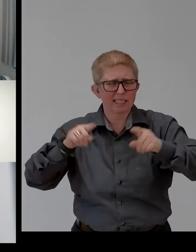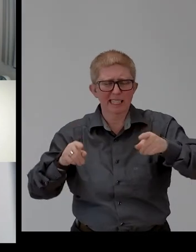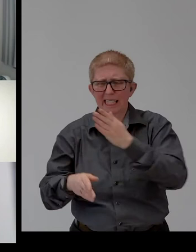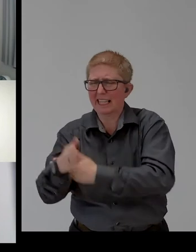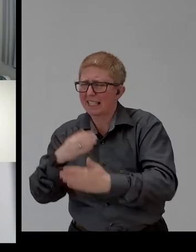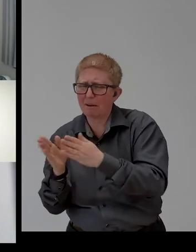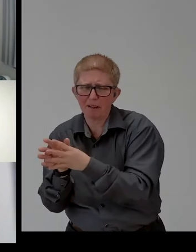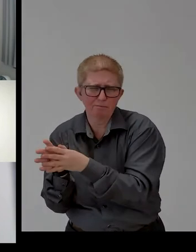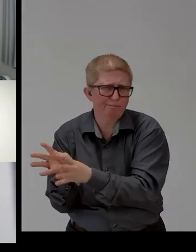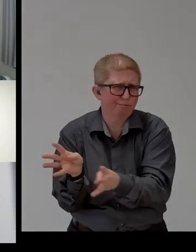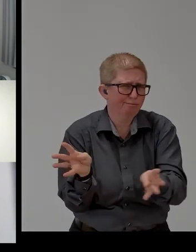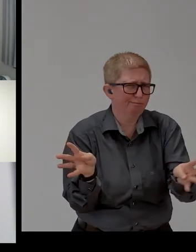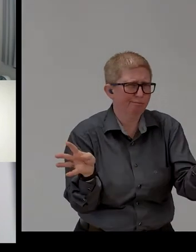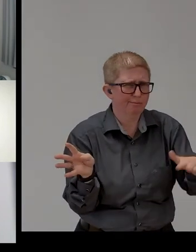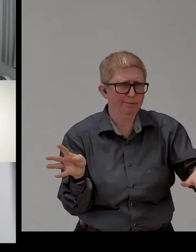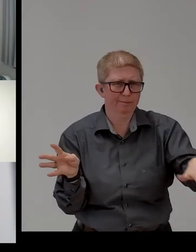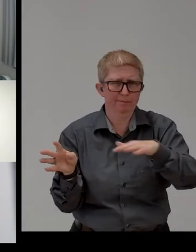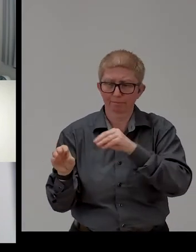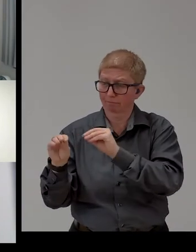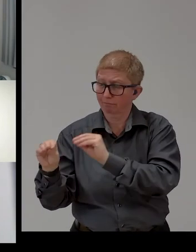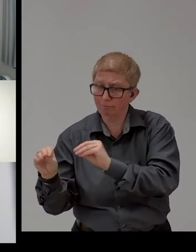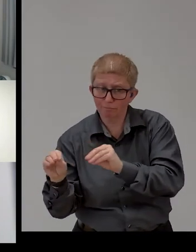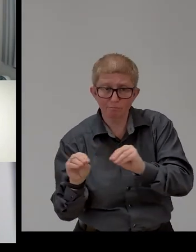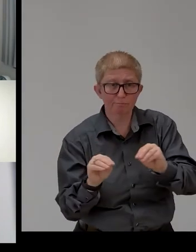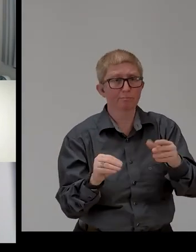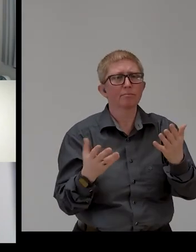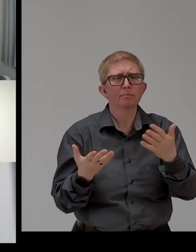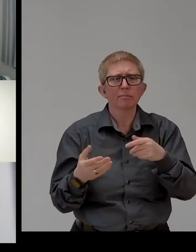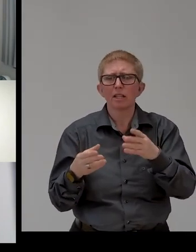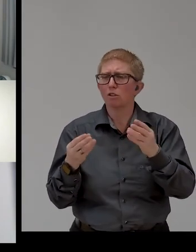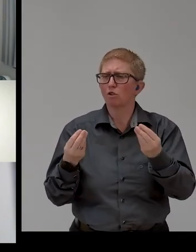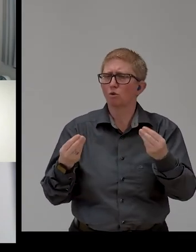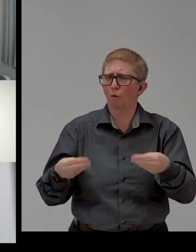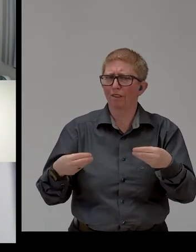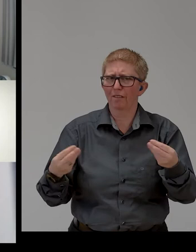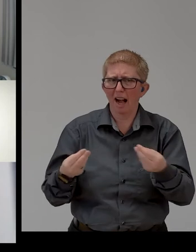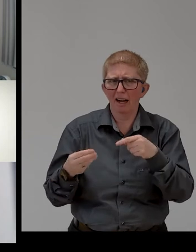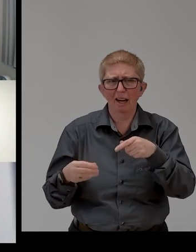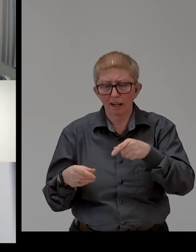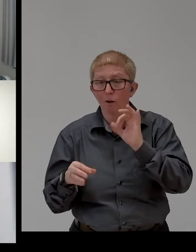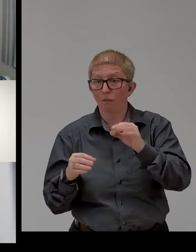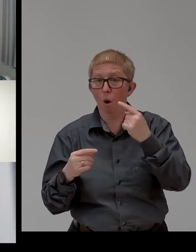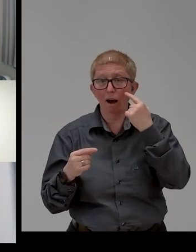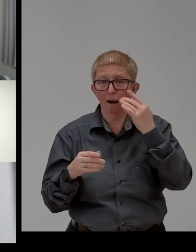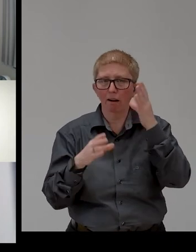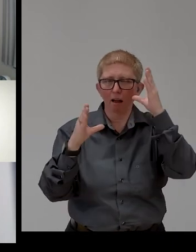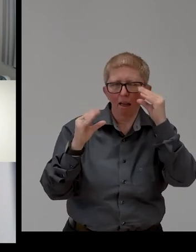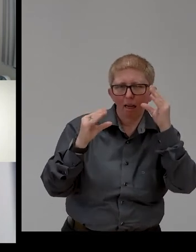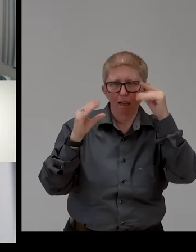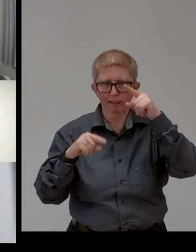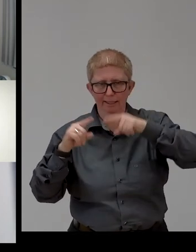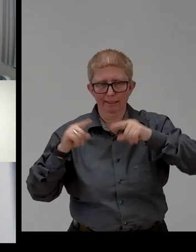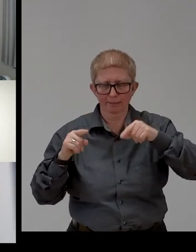innovation, educate yourself easily, is a software that helps visually impaired to learn computers and gain access to